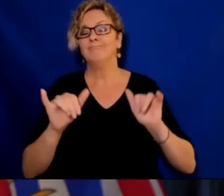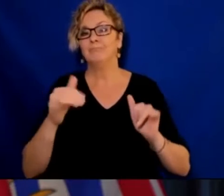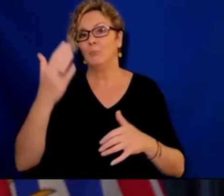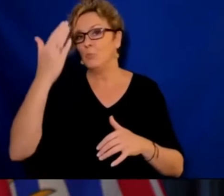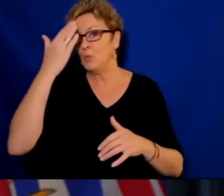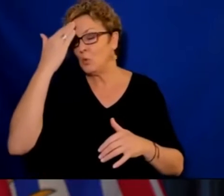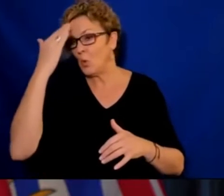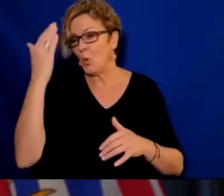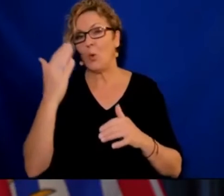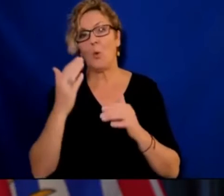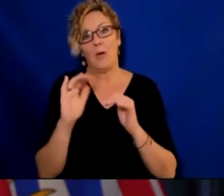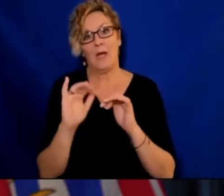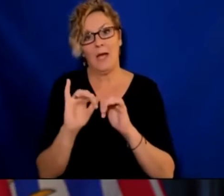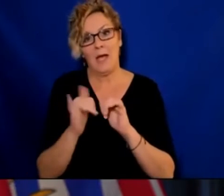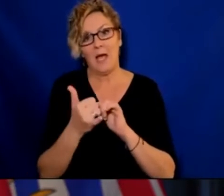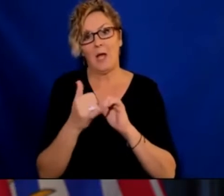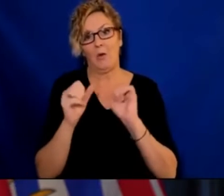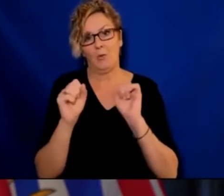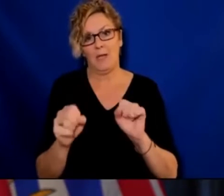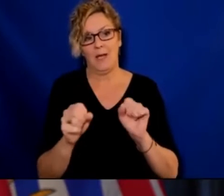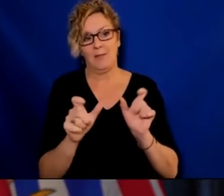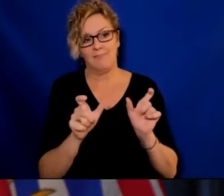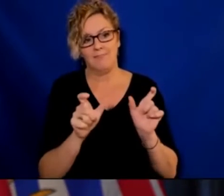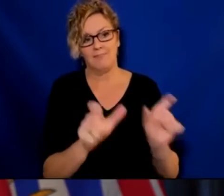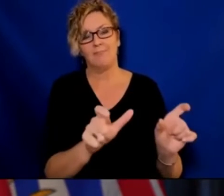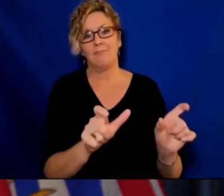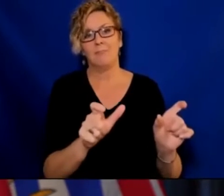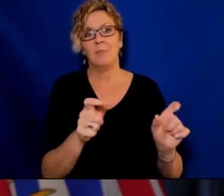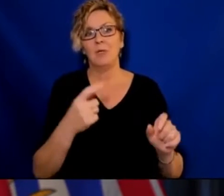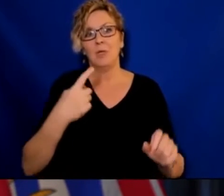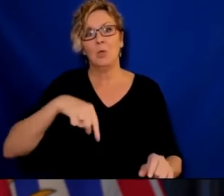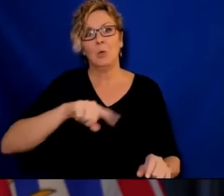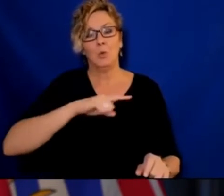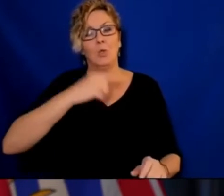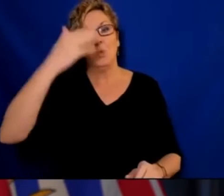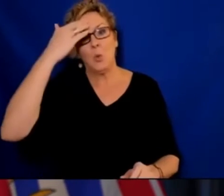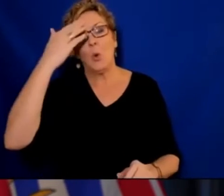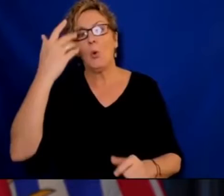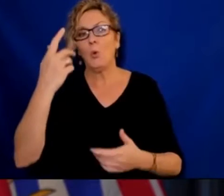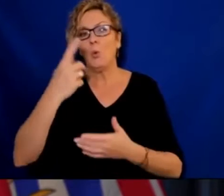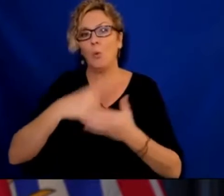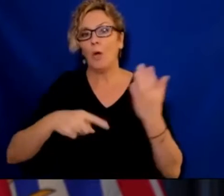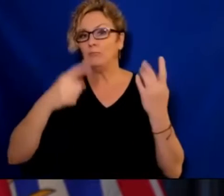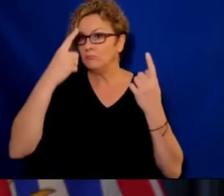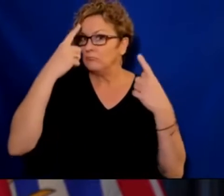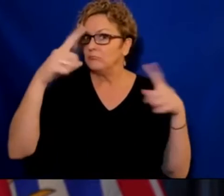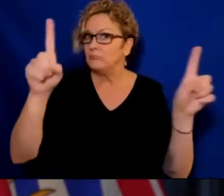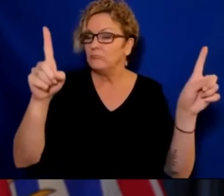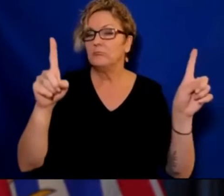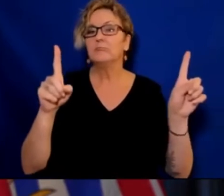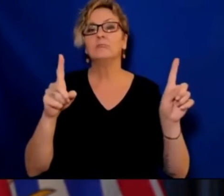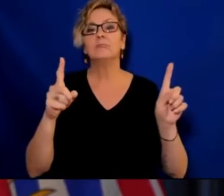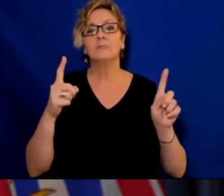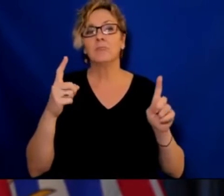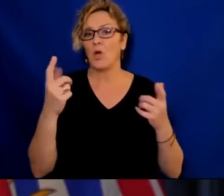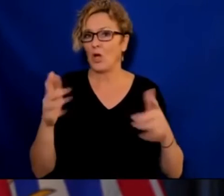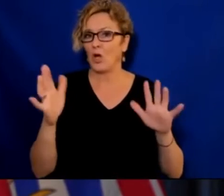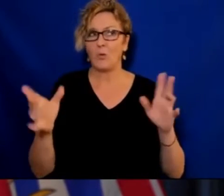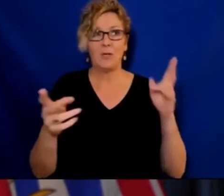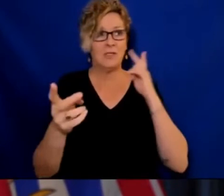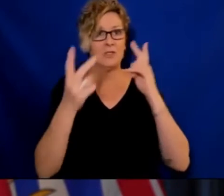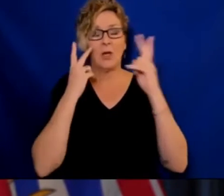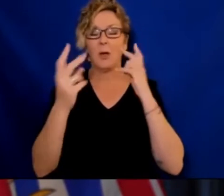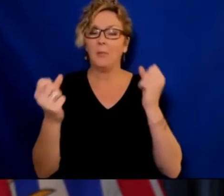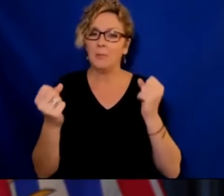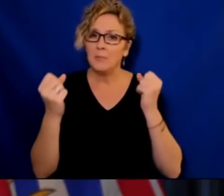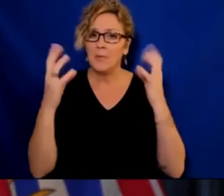of people across BC have helped to and are the reason we are keeping our hospitals, our schools and workplaces